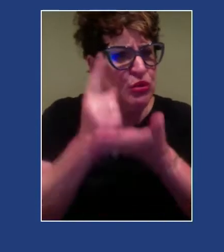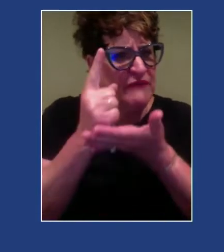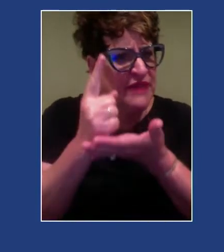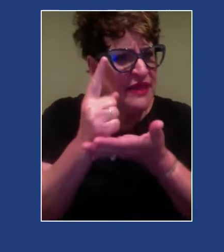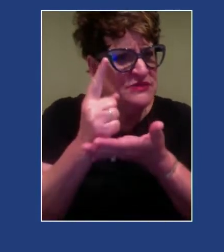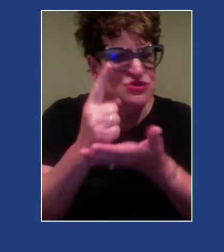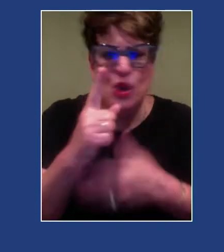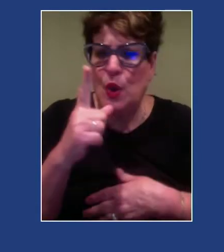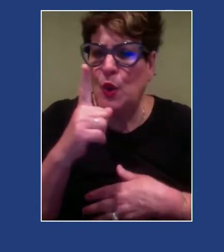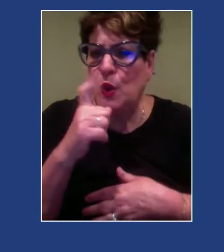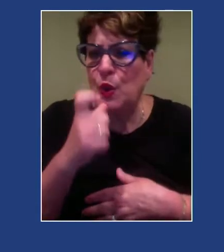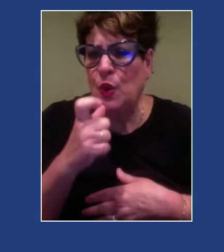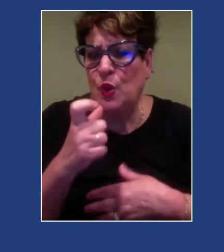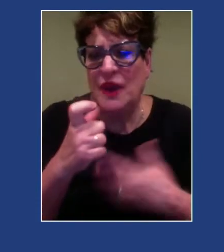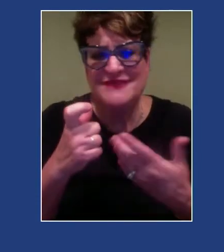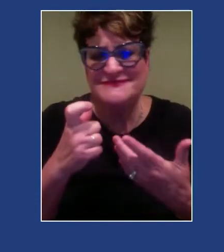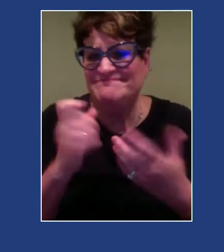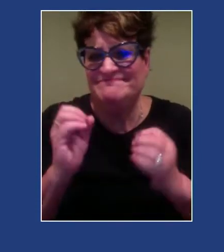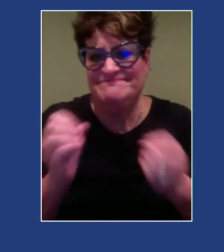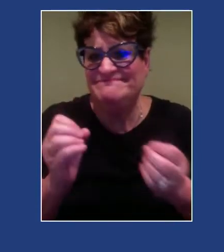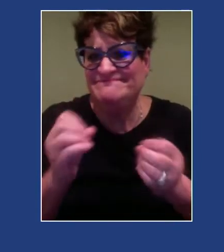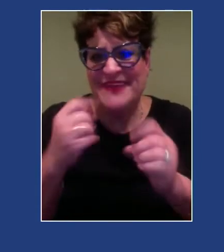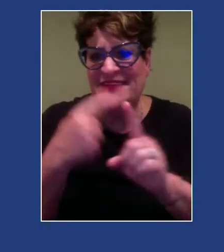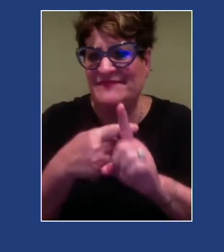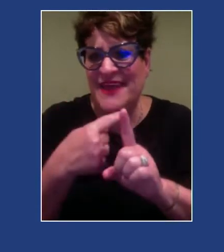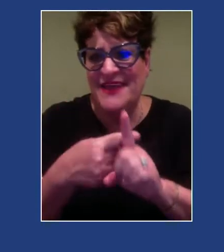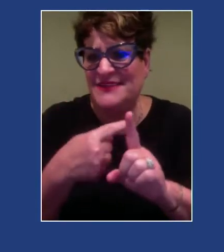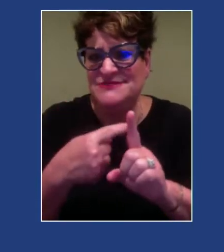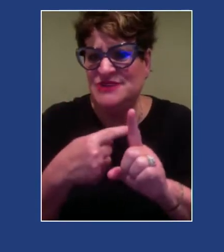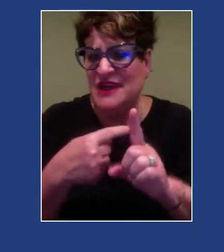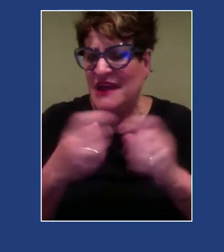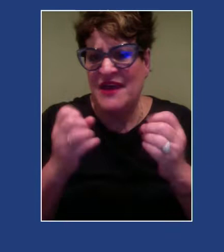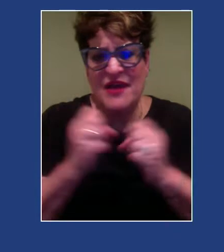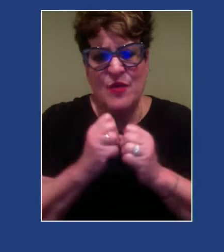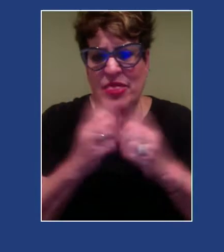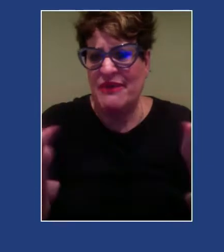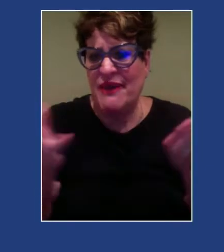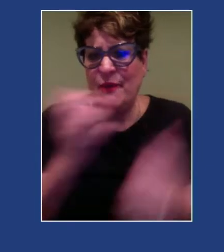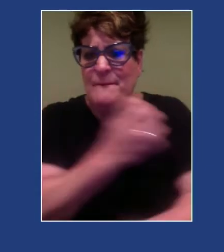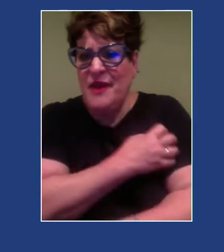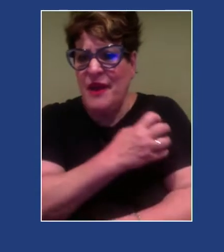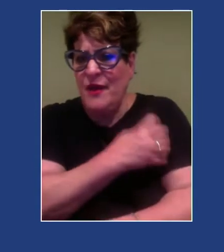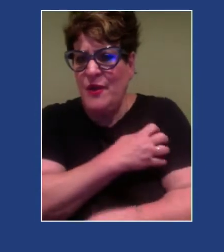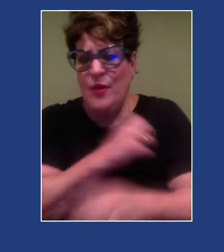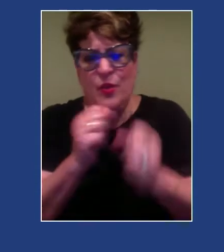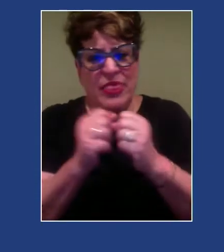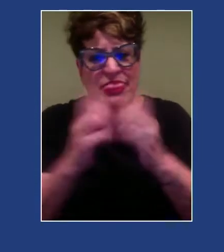disadvantaged because they do not have power, they do not have privilege within that system.